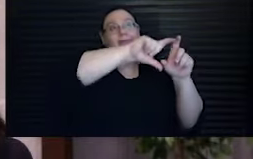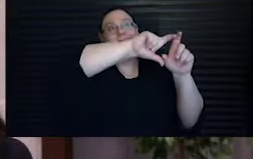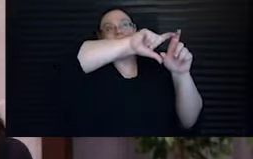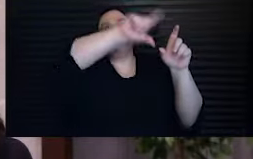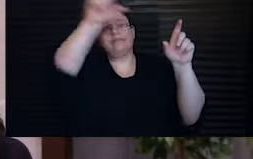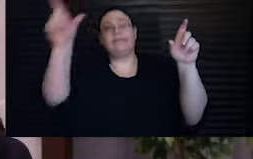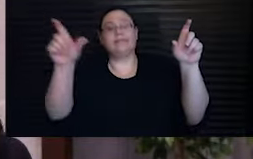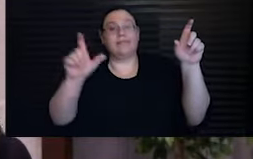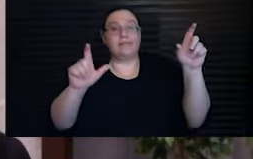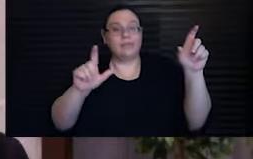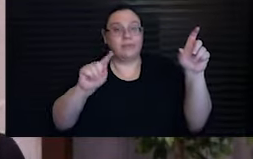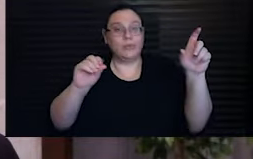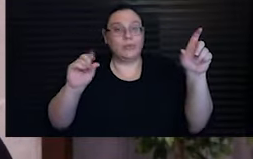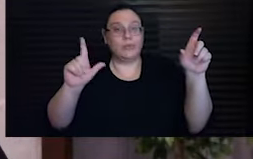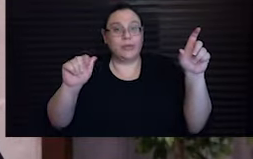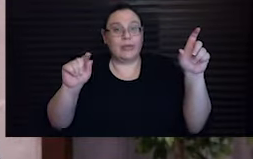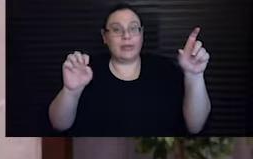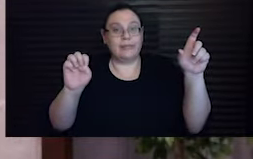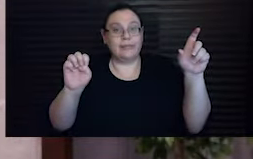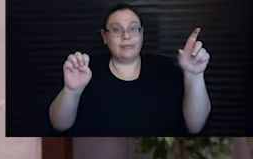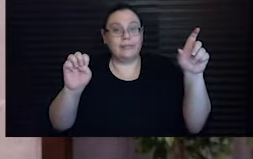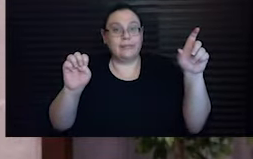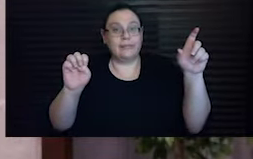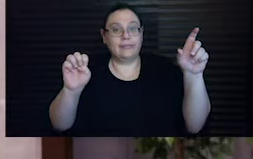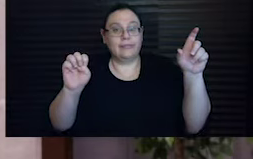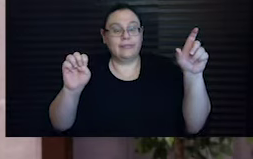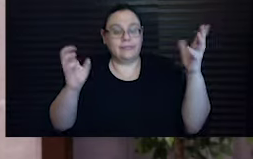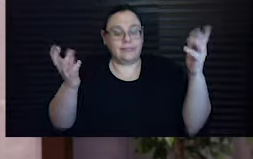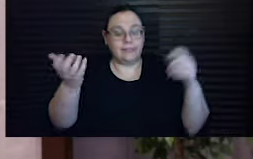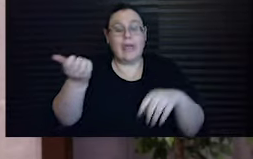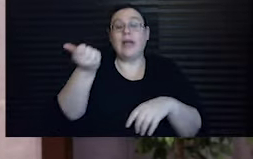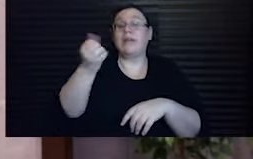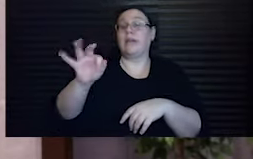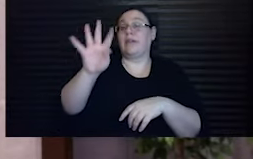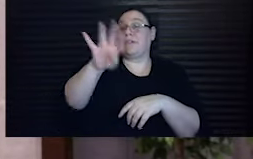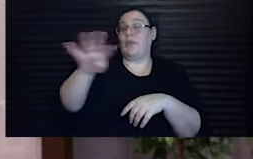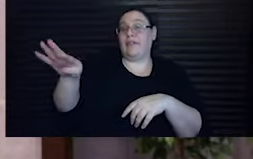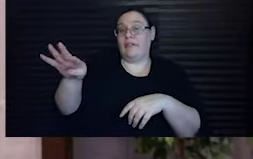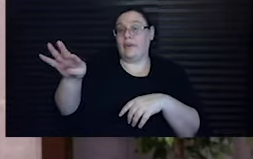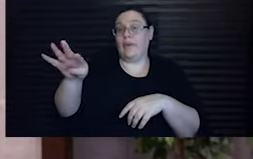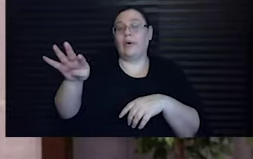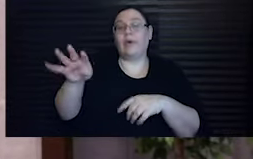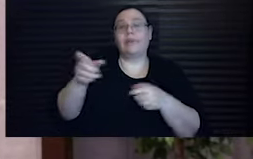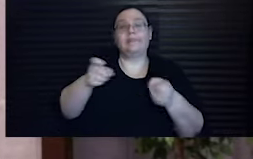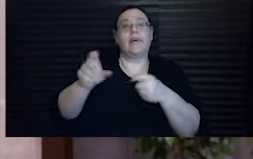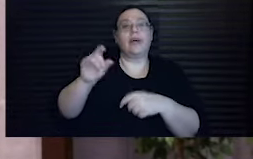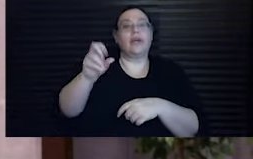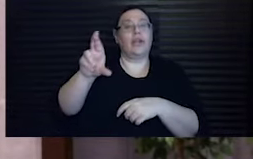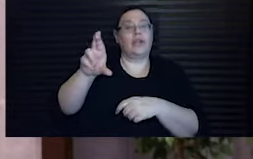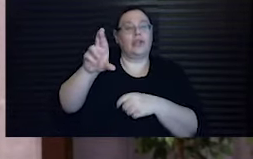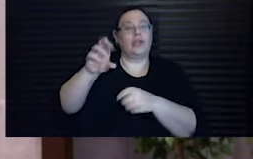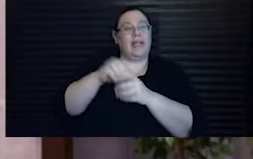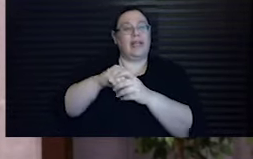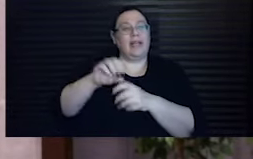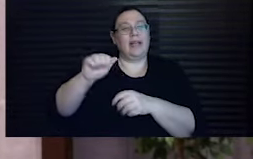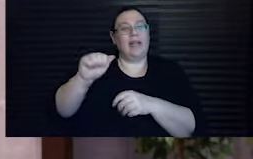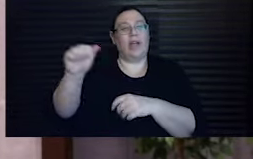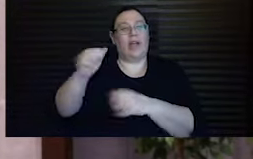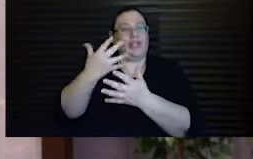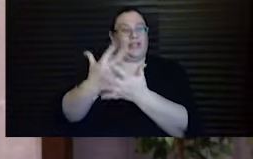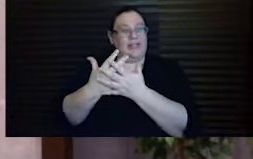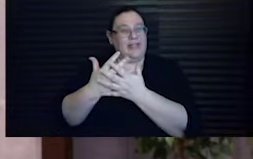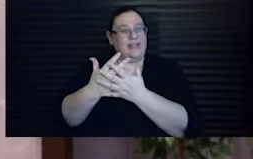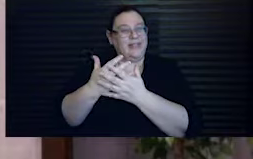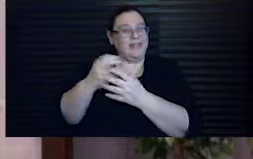late. In 1944, there was a conductor in a barrack in Auschwitz who wrote a